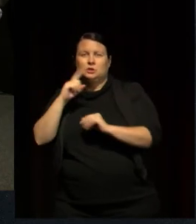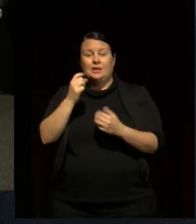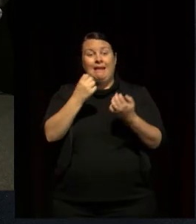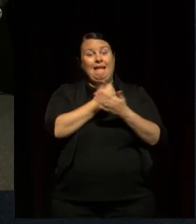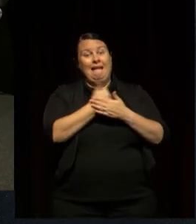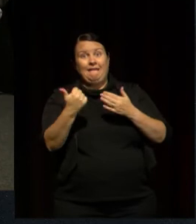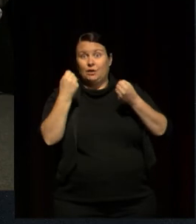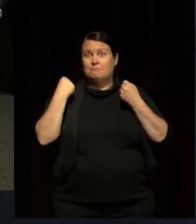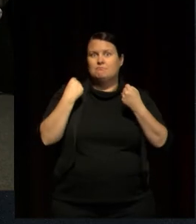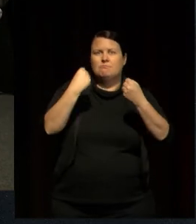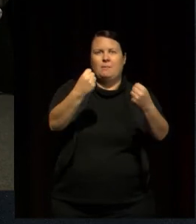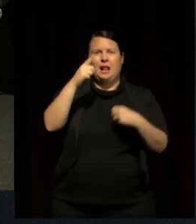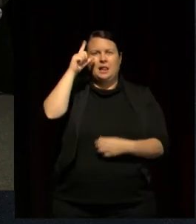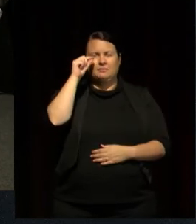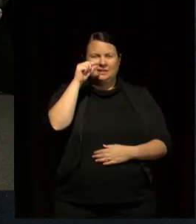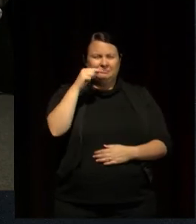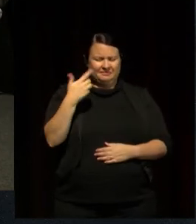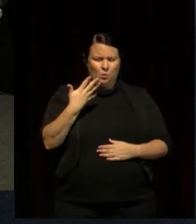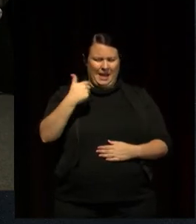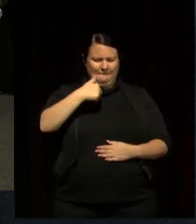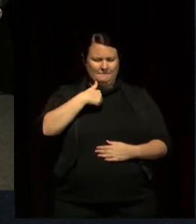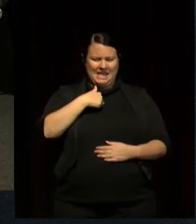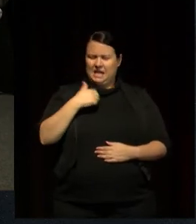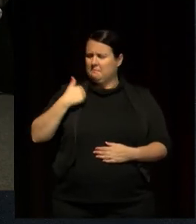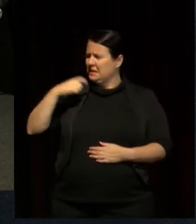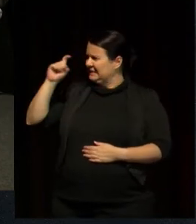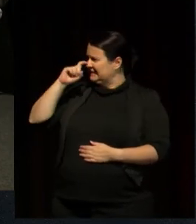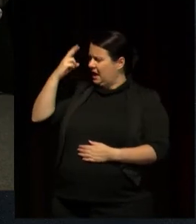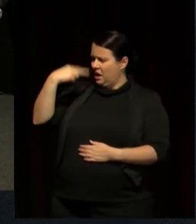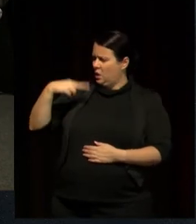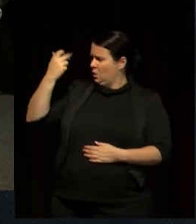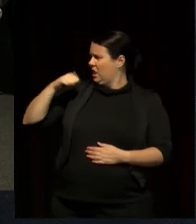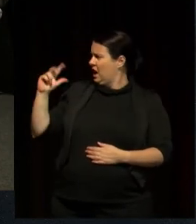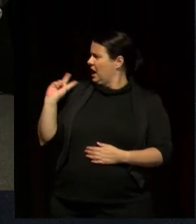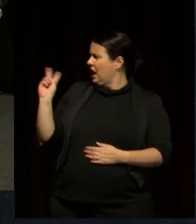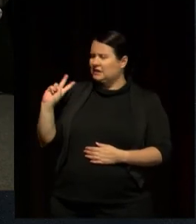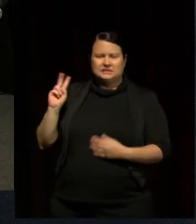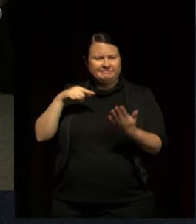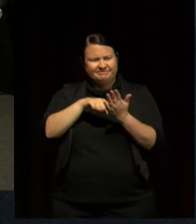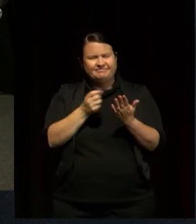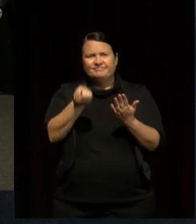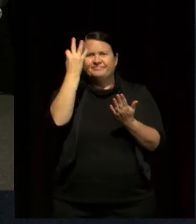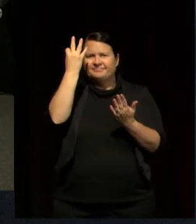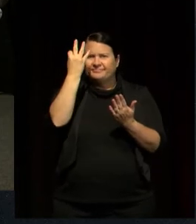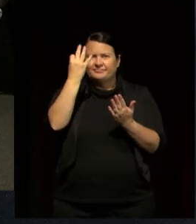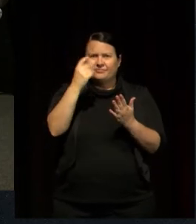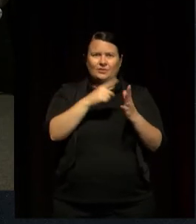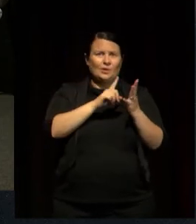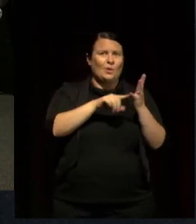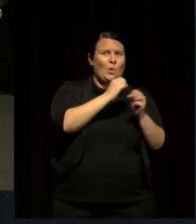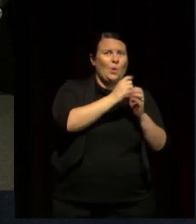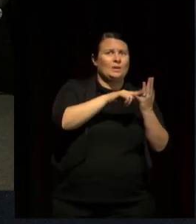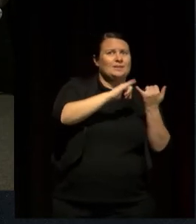book, she could never find herself or her sister. Never a girl like August or Jedha Gondawindi,